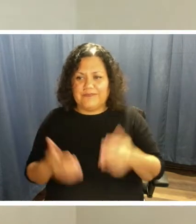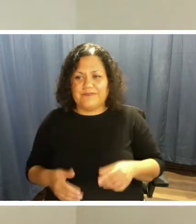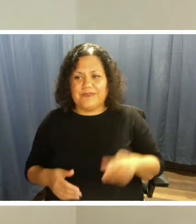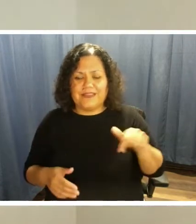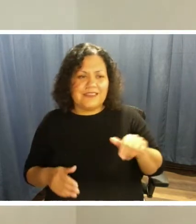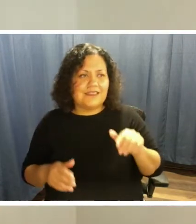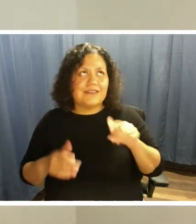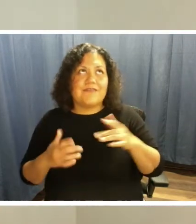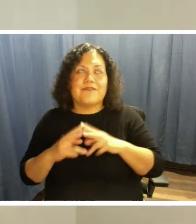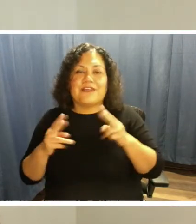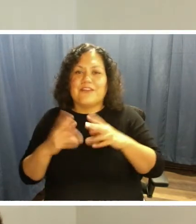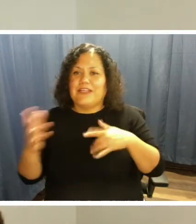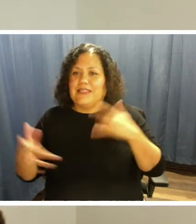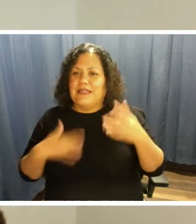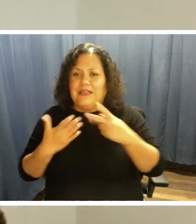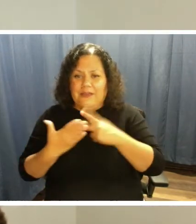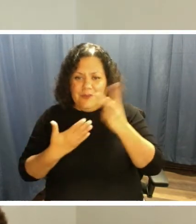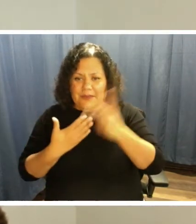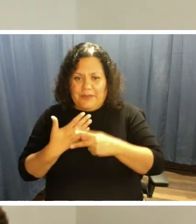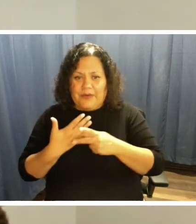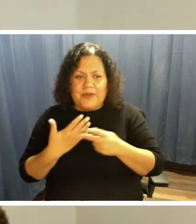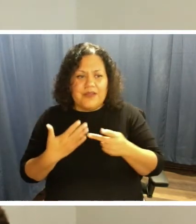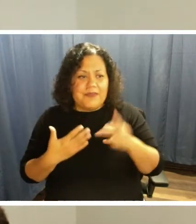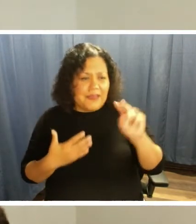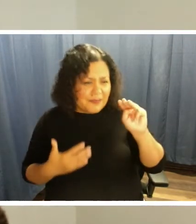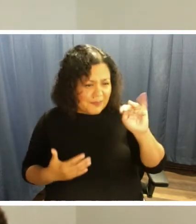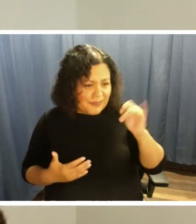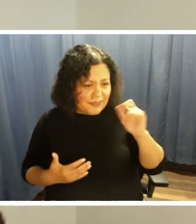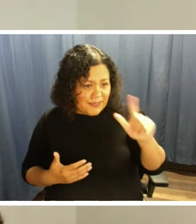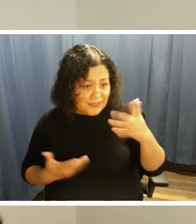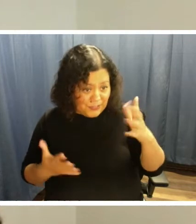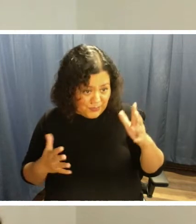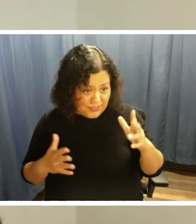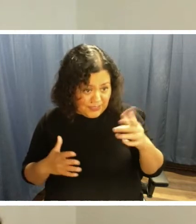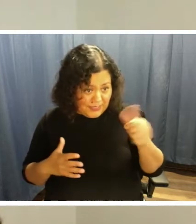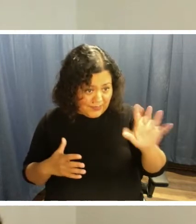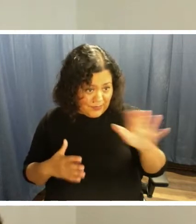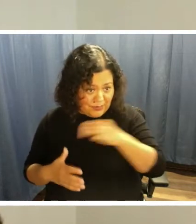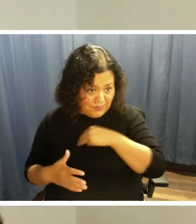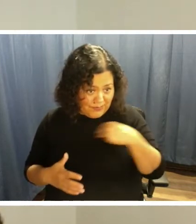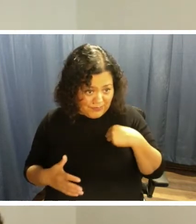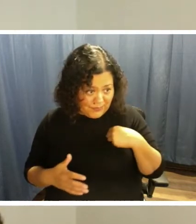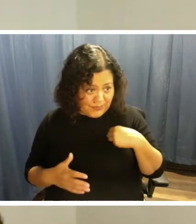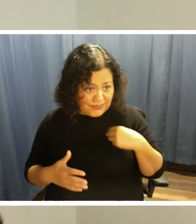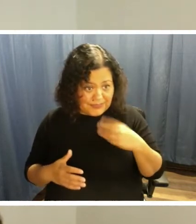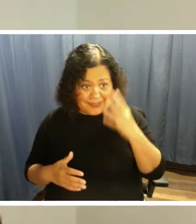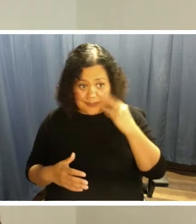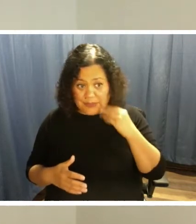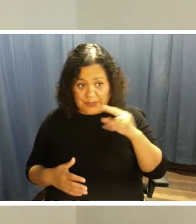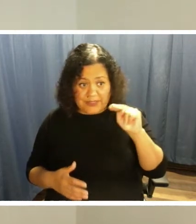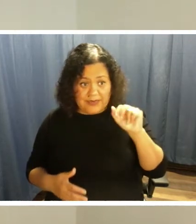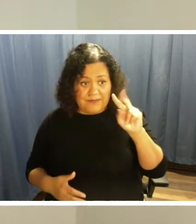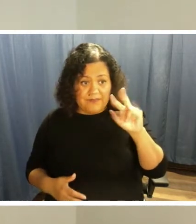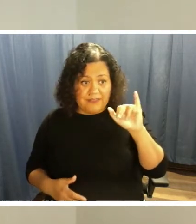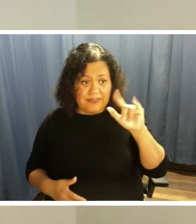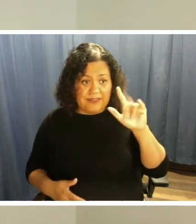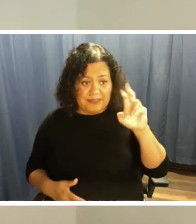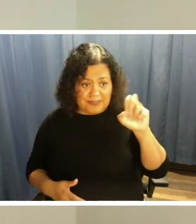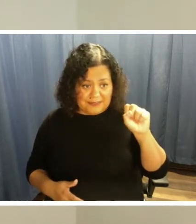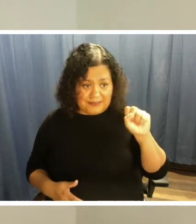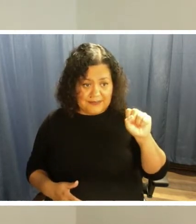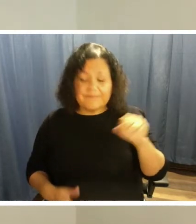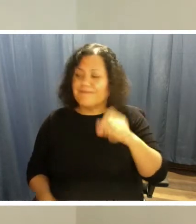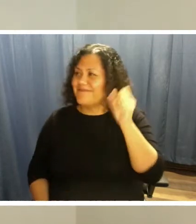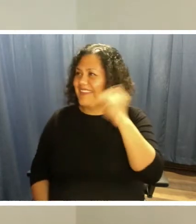exciting program. And Miguel, have you or any of your members had an opportunity to experience NaviLens? Yes. I've